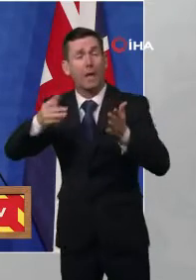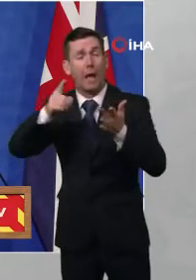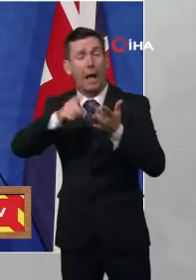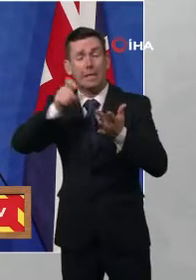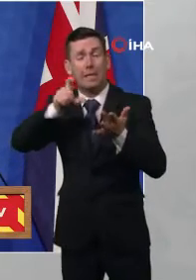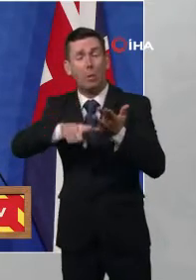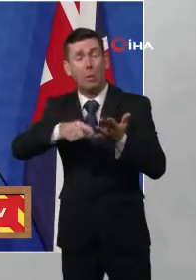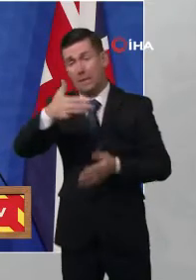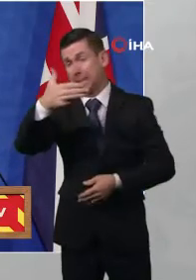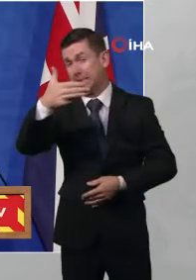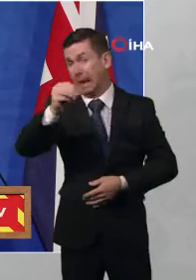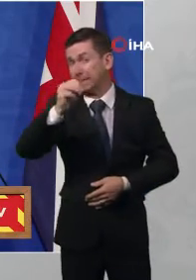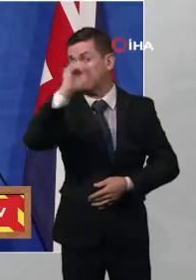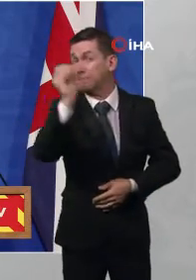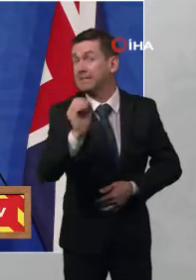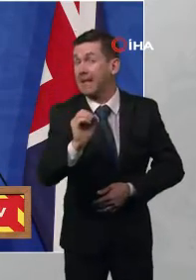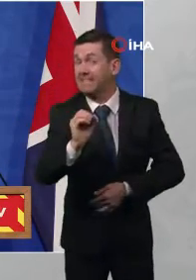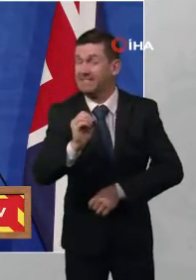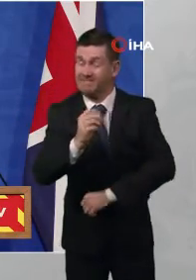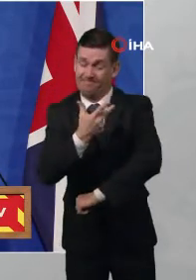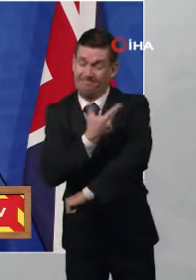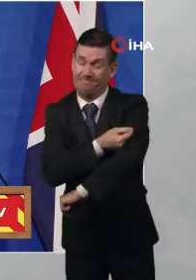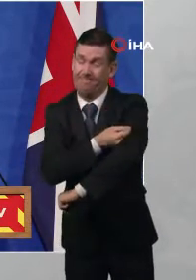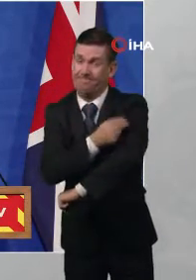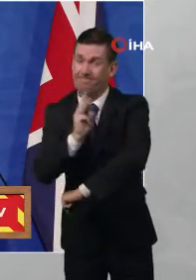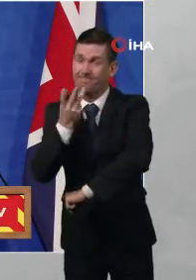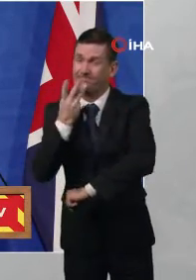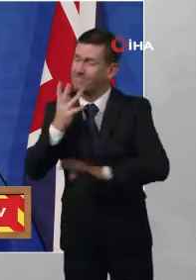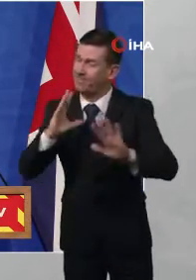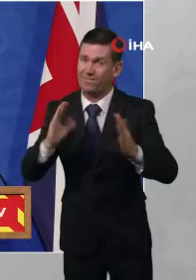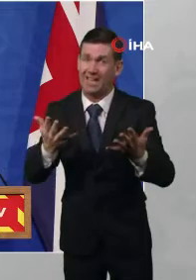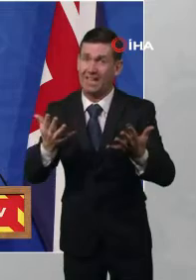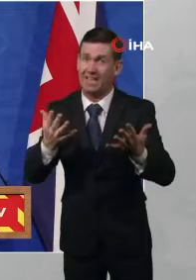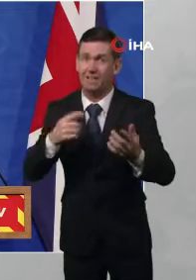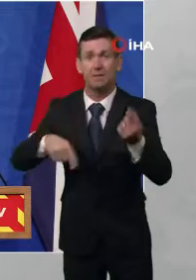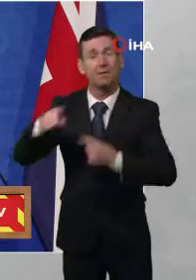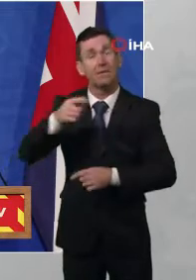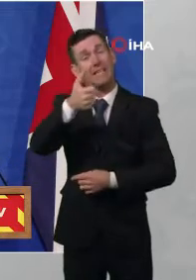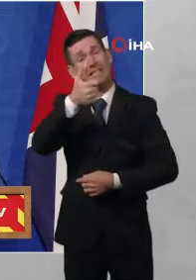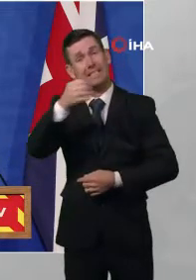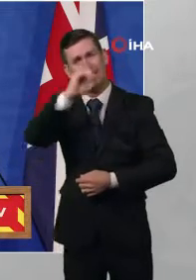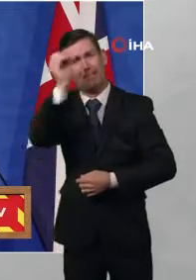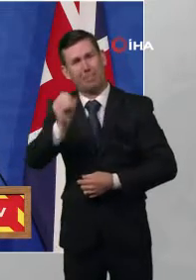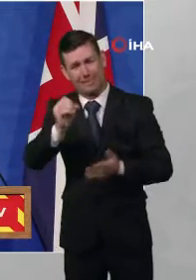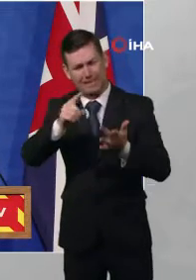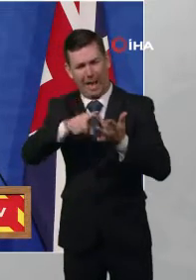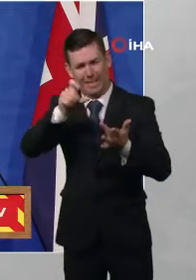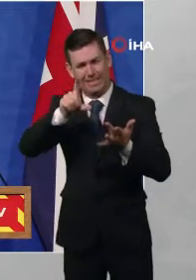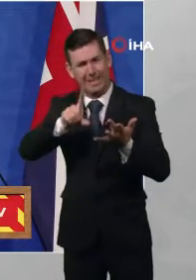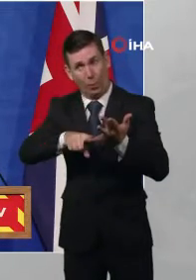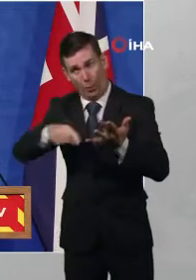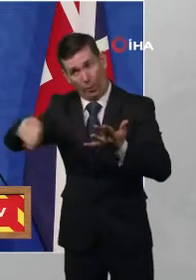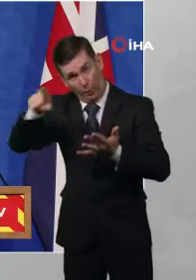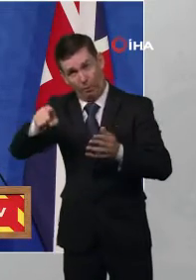have not had their booster and over 60% of those in intensive care have not had with COVID have not had any